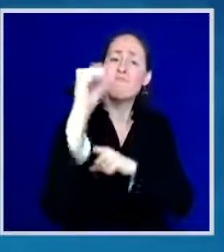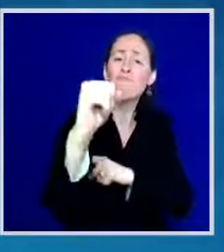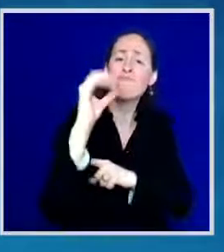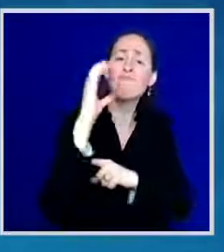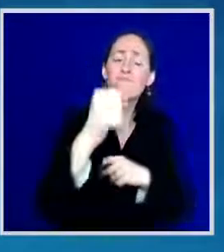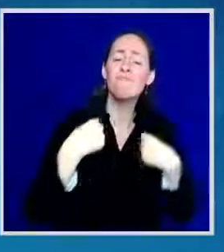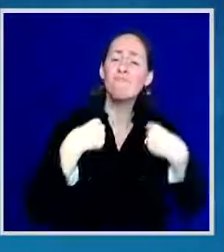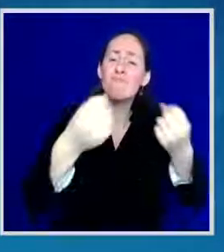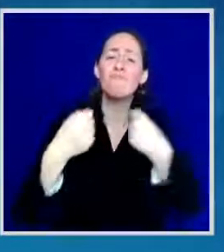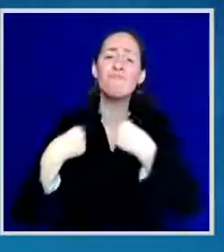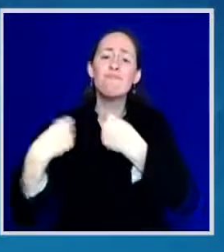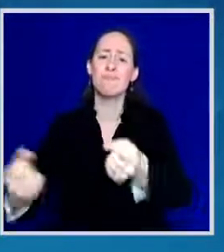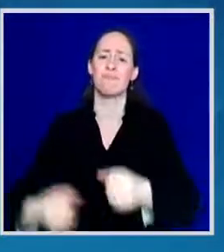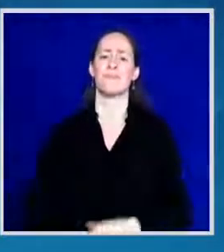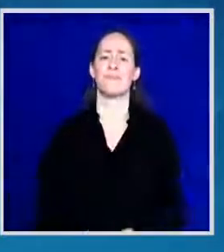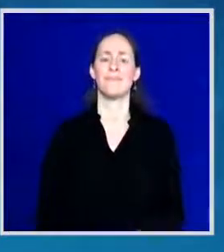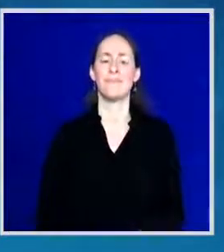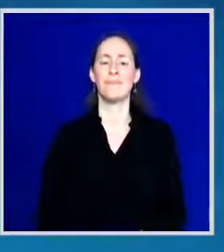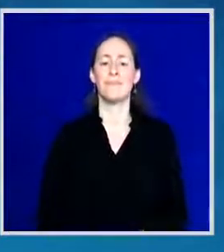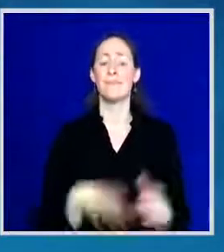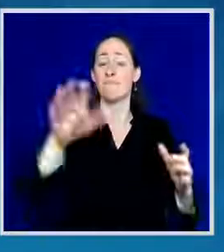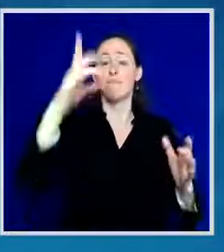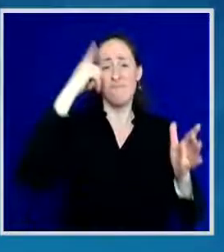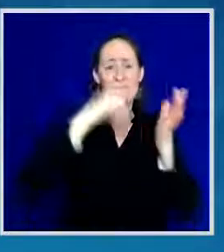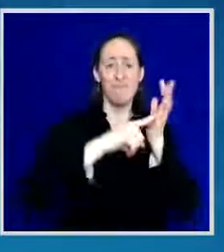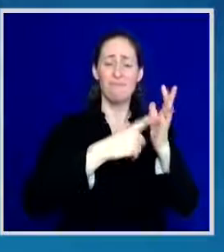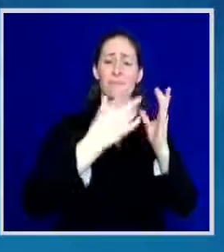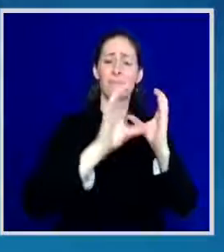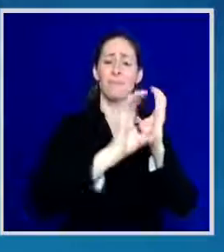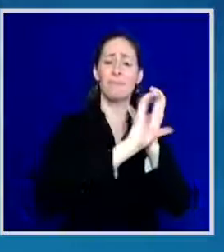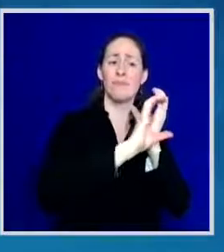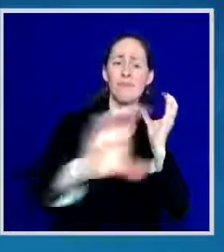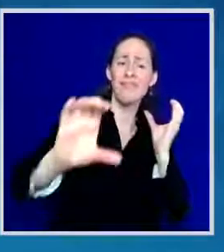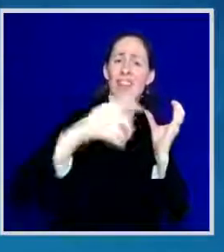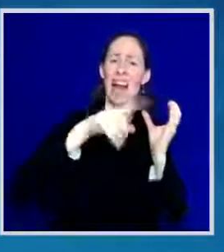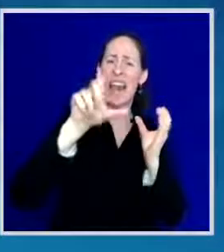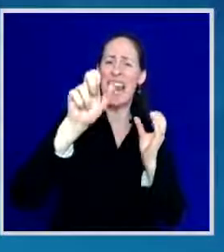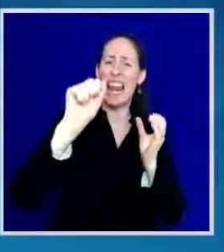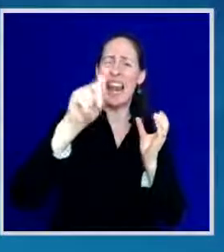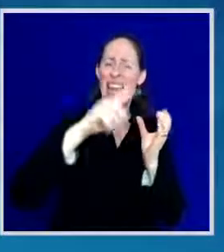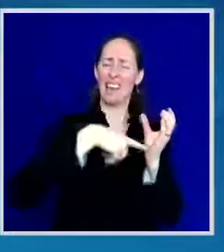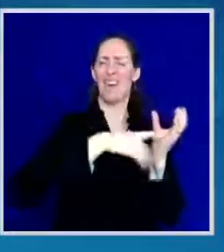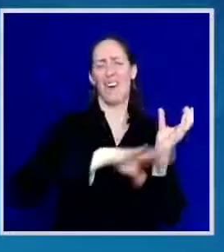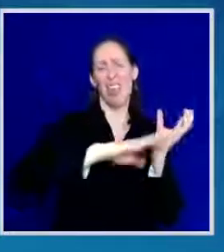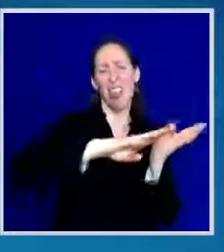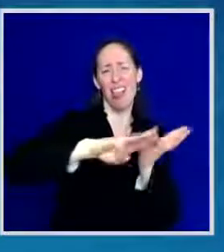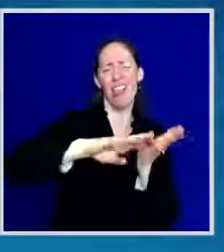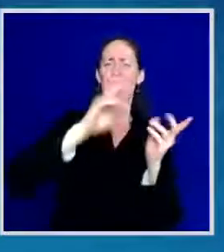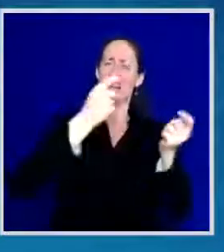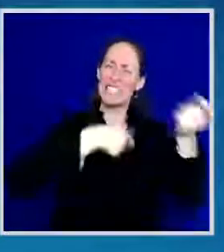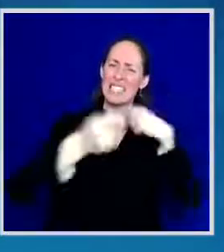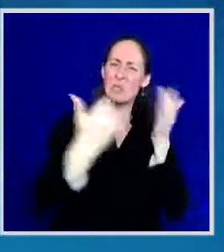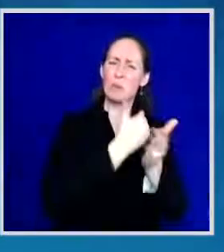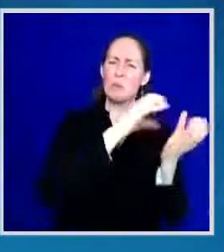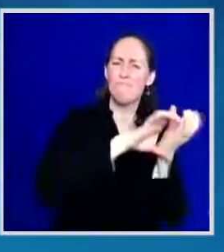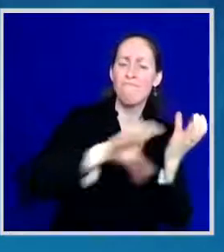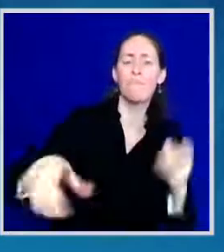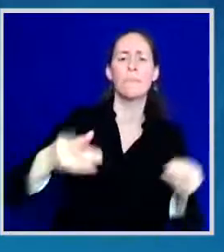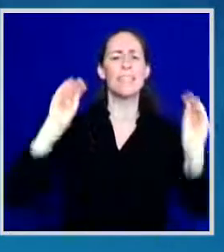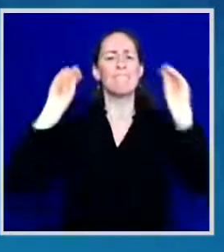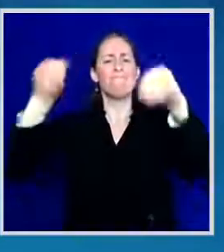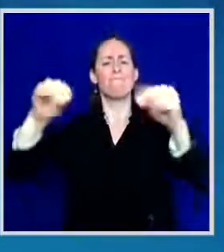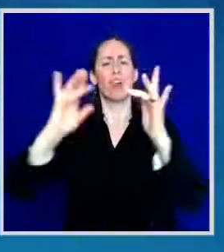the lead pipes that poison our children, and expanding broadband so that every American